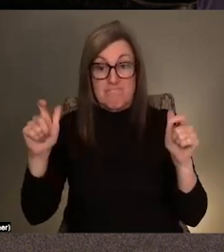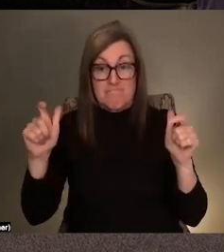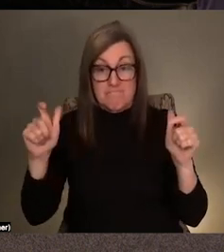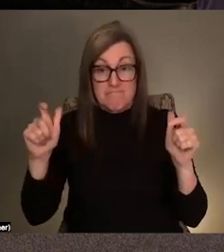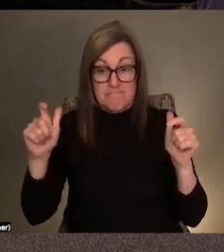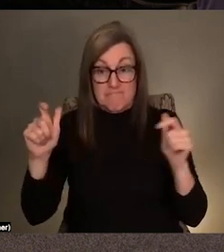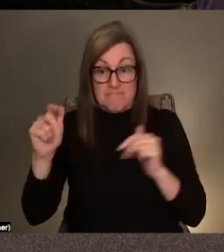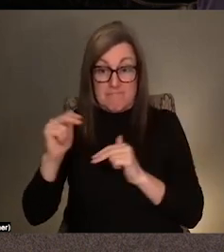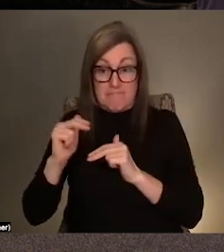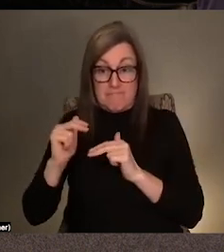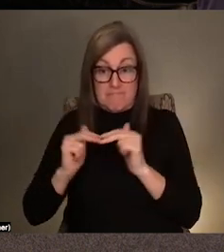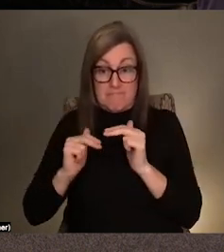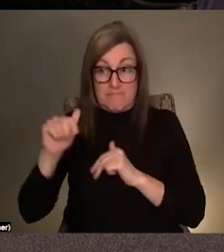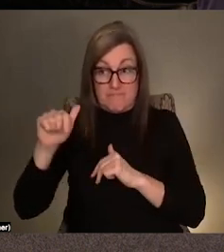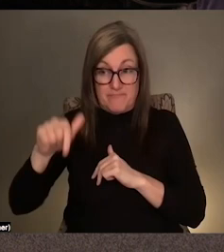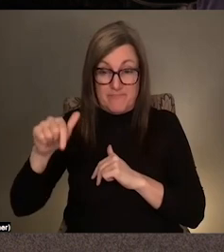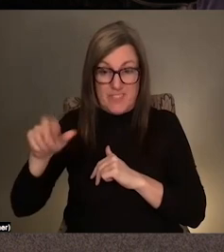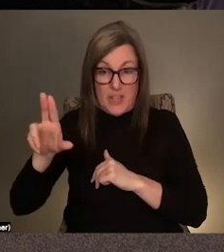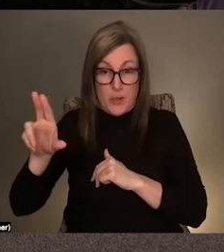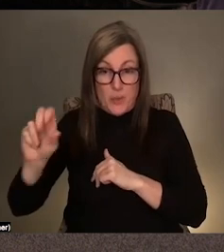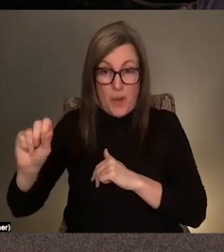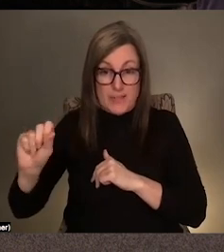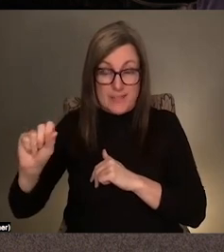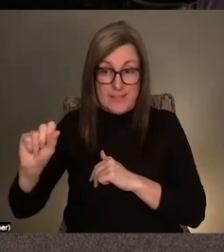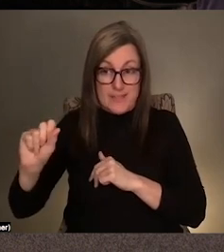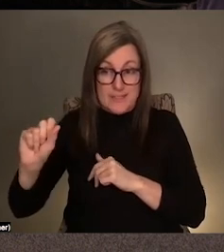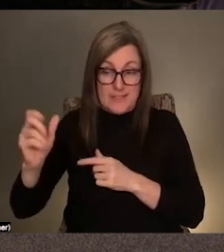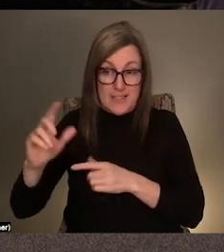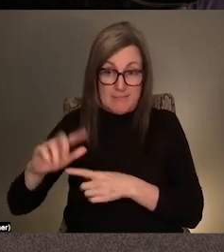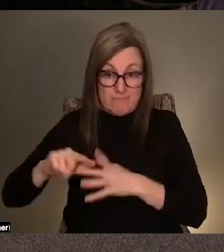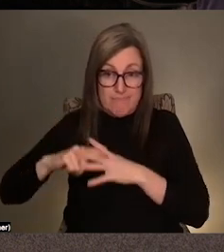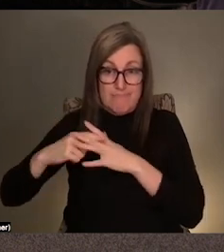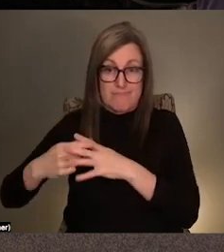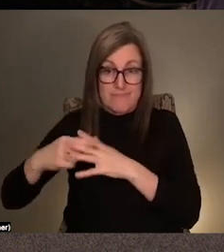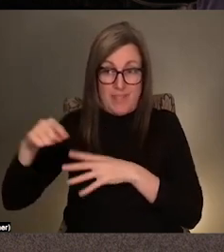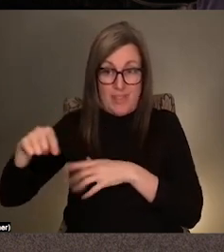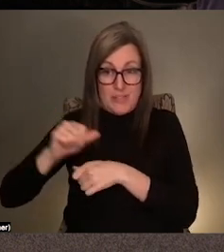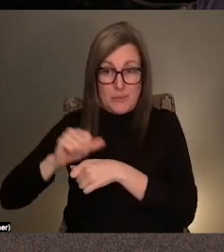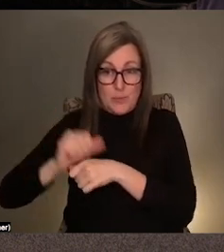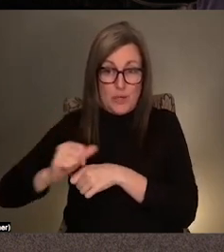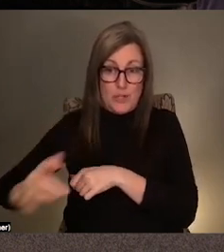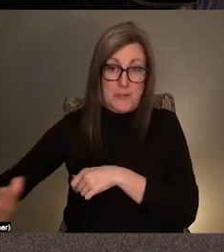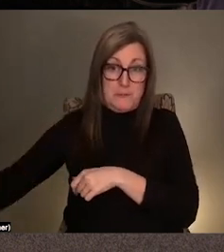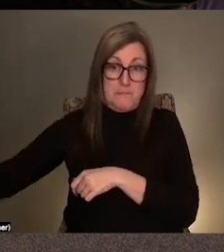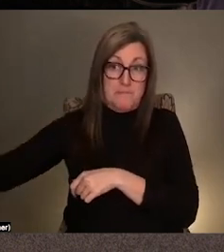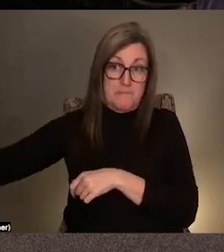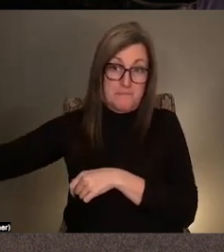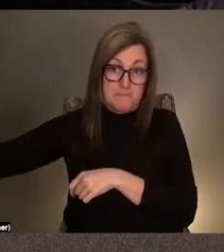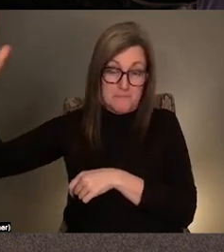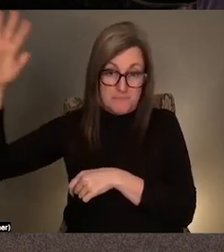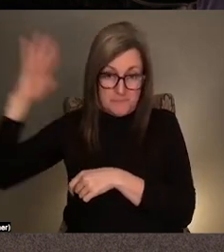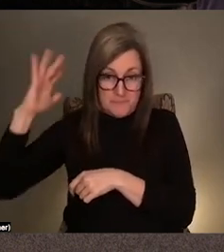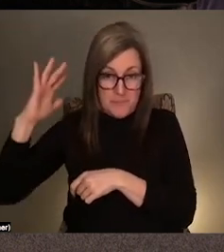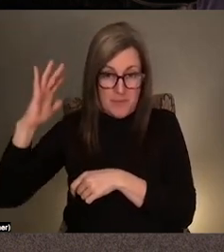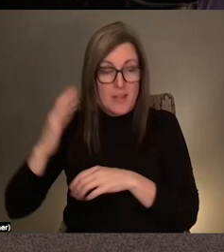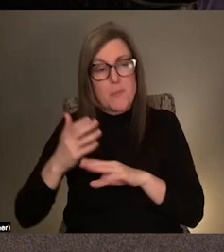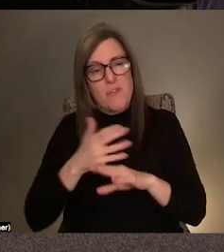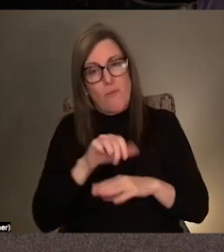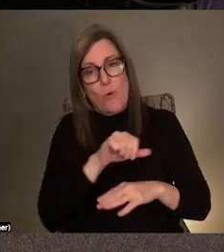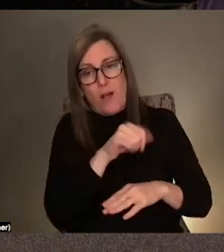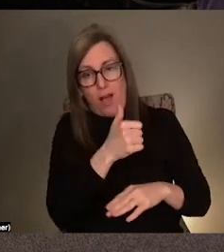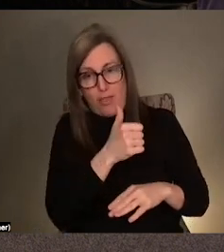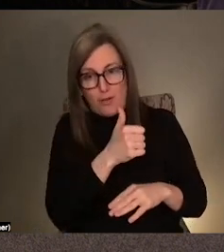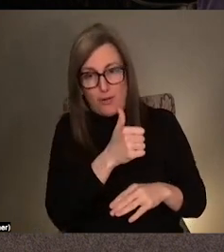really championed this work early on before many other institutions decided to kind of fund and support and